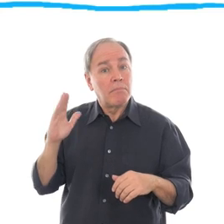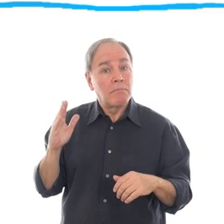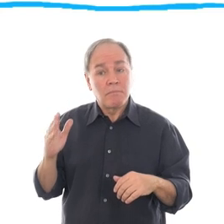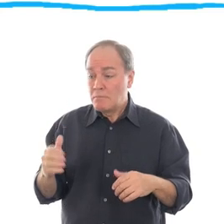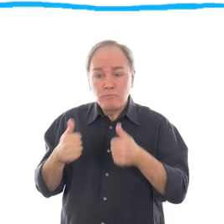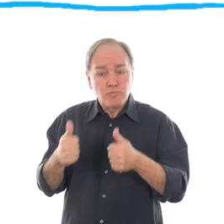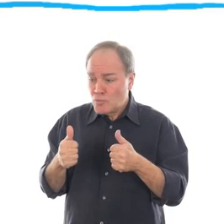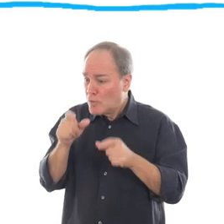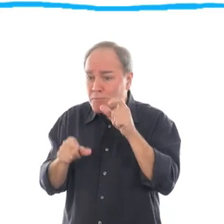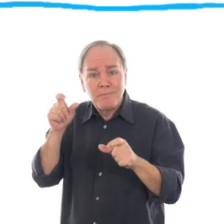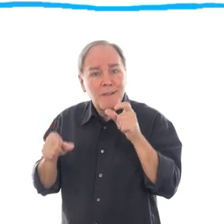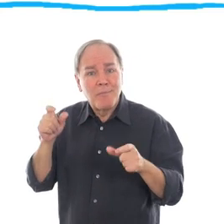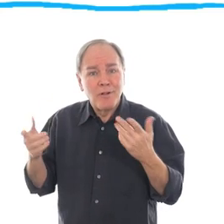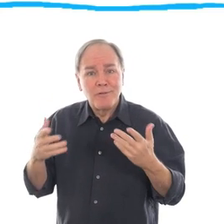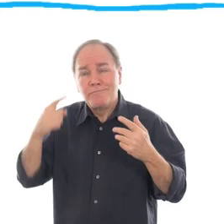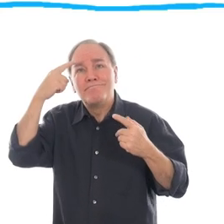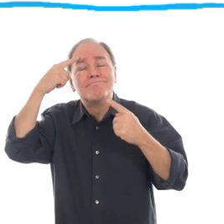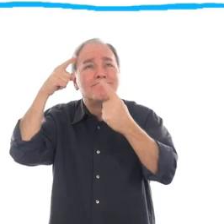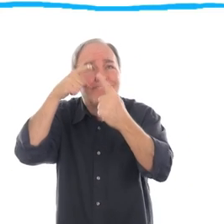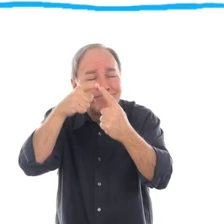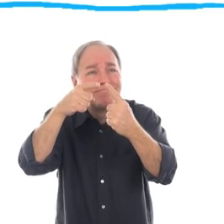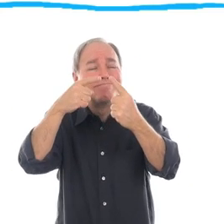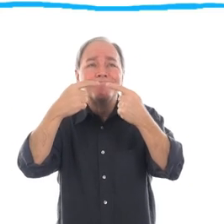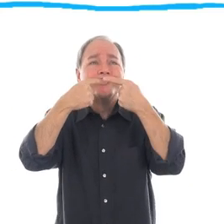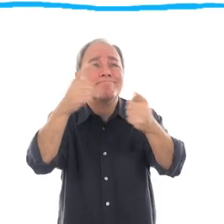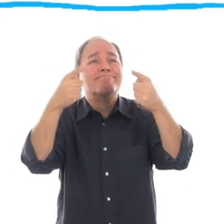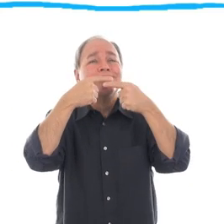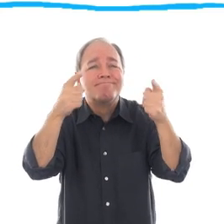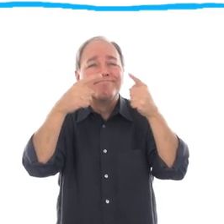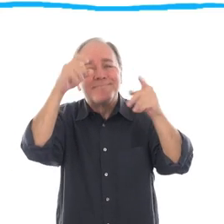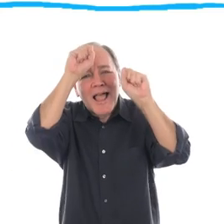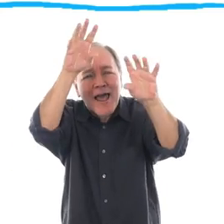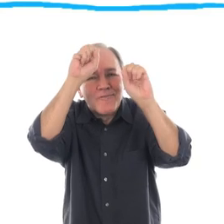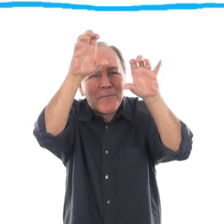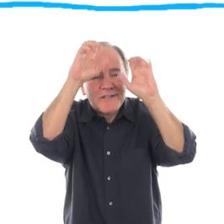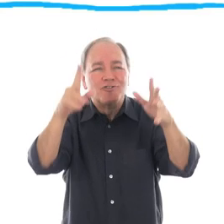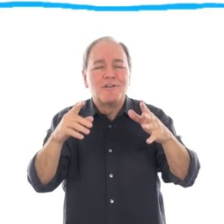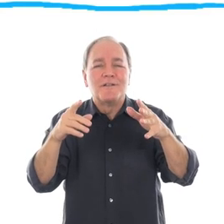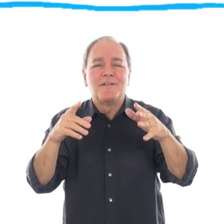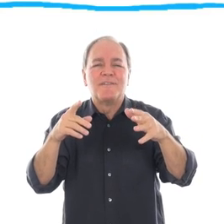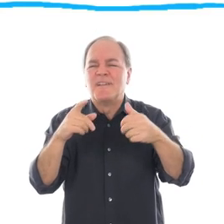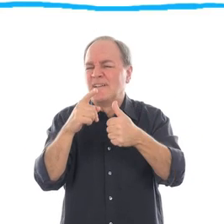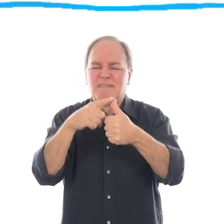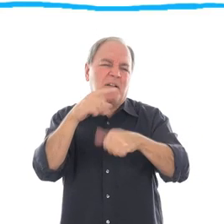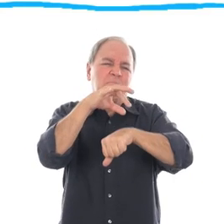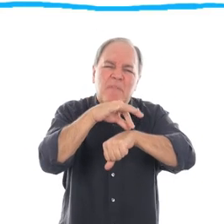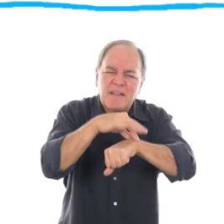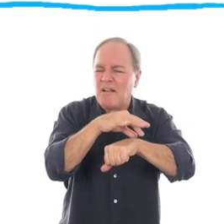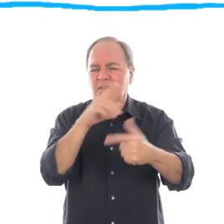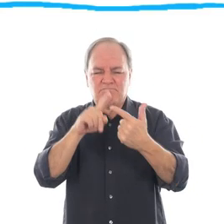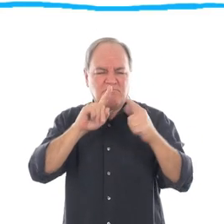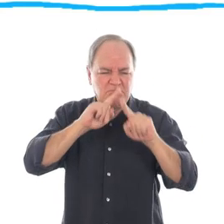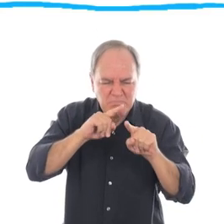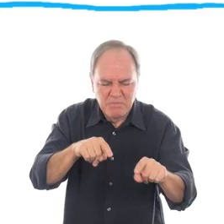were focusing on communication that was very expert-driven, top-down, and it was based on